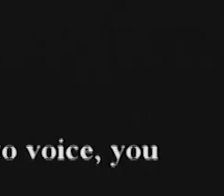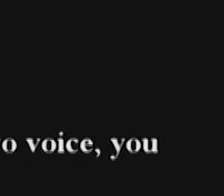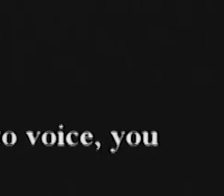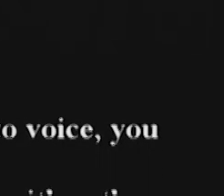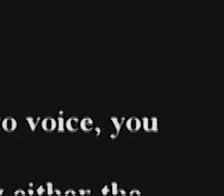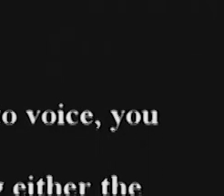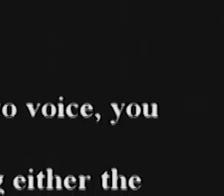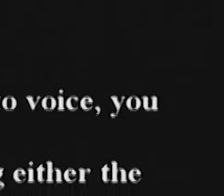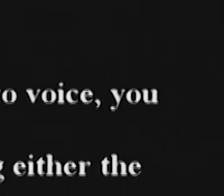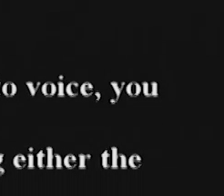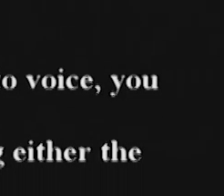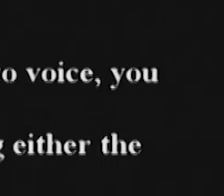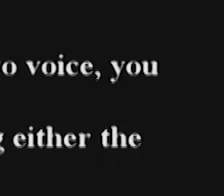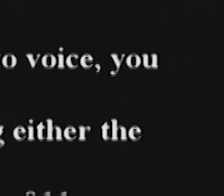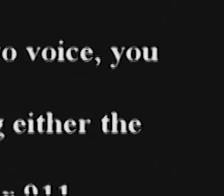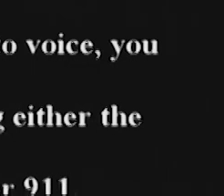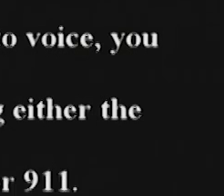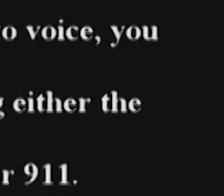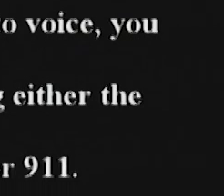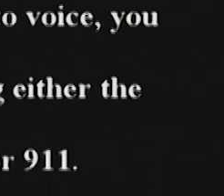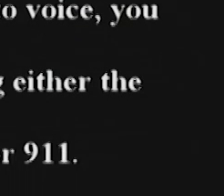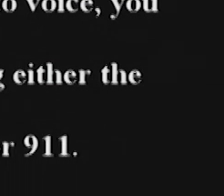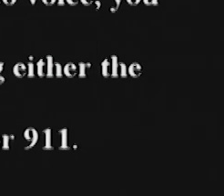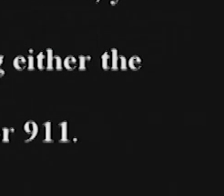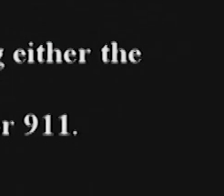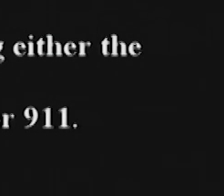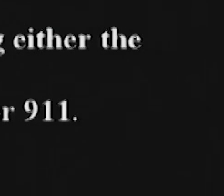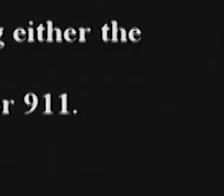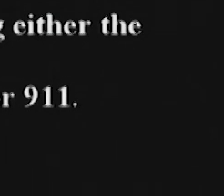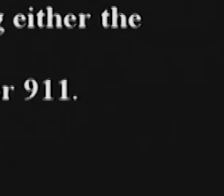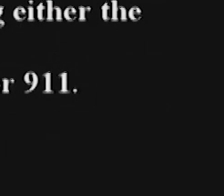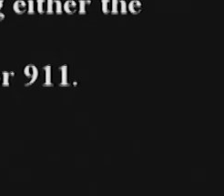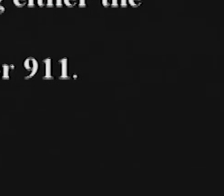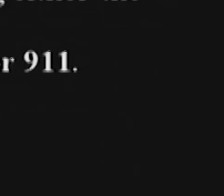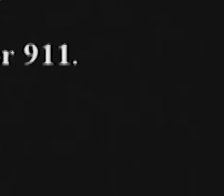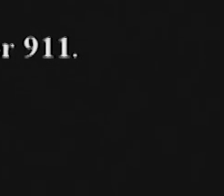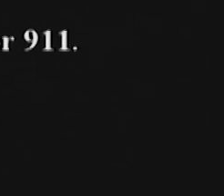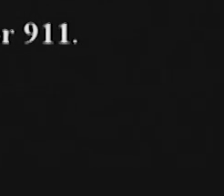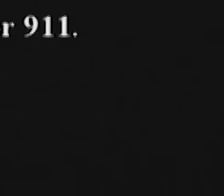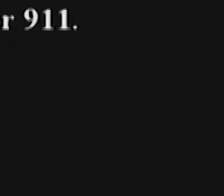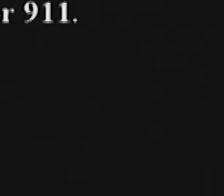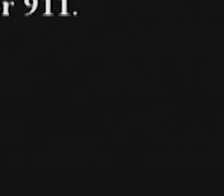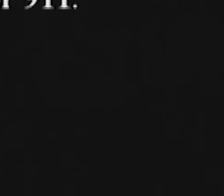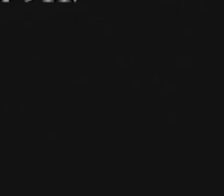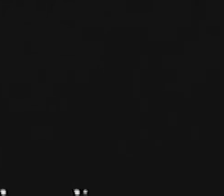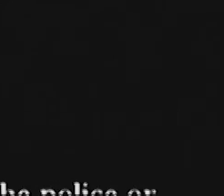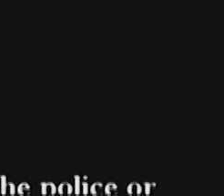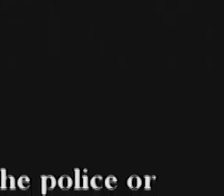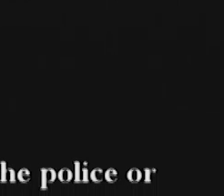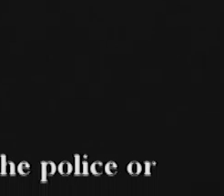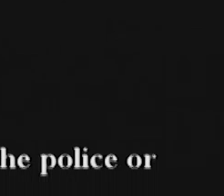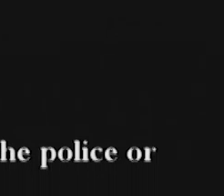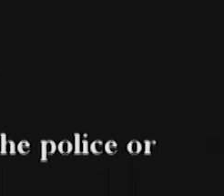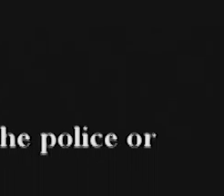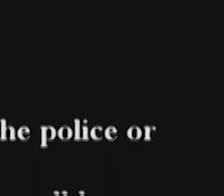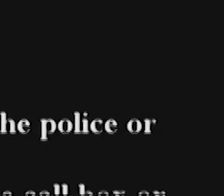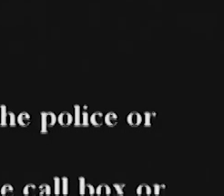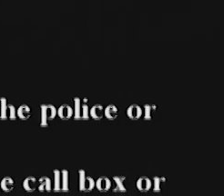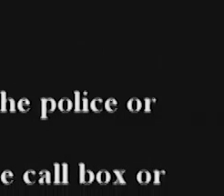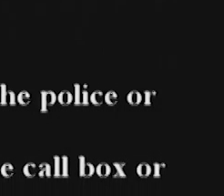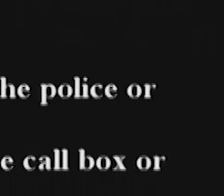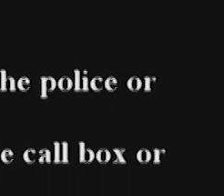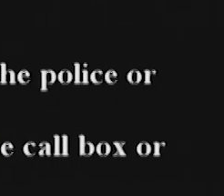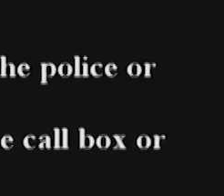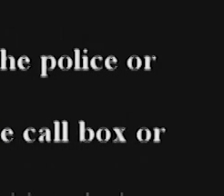If you are able to voice, you can voice using either the call box or 911. After pressing the